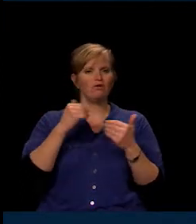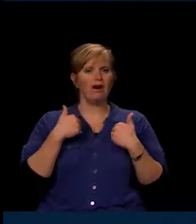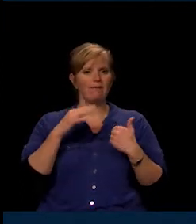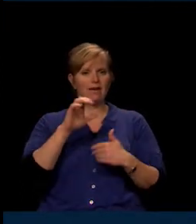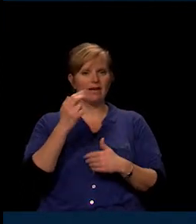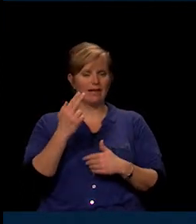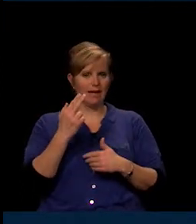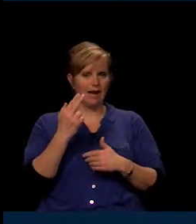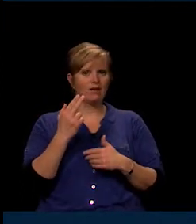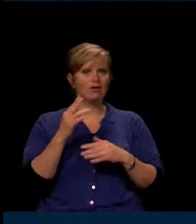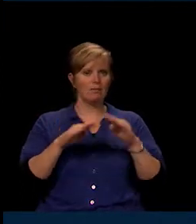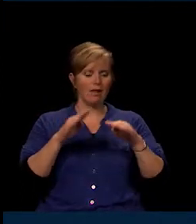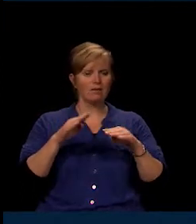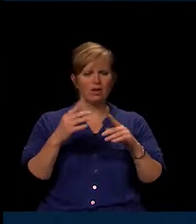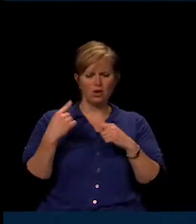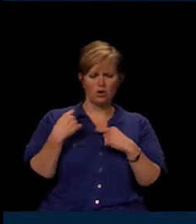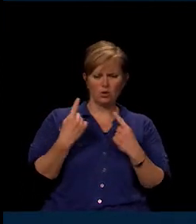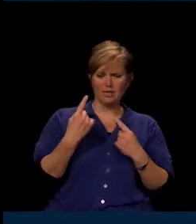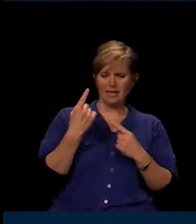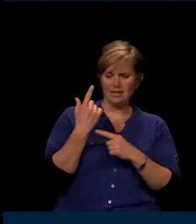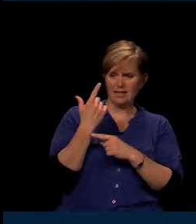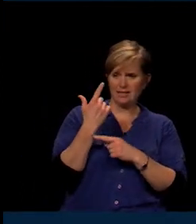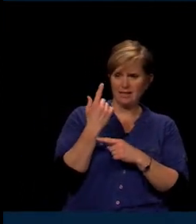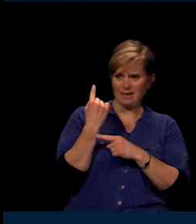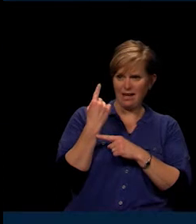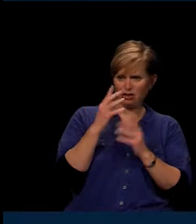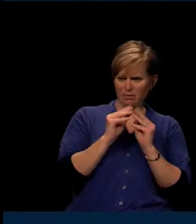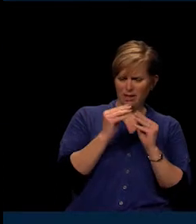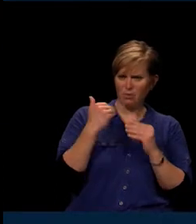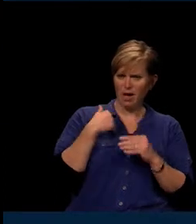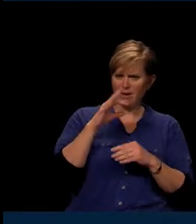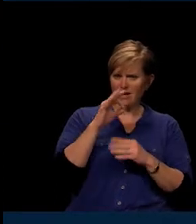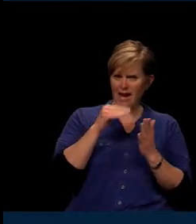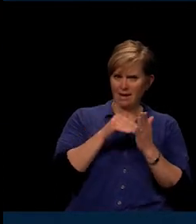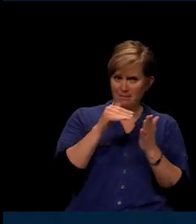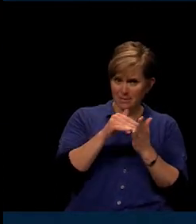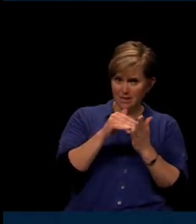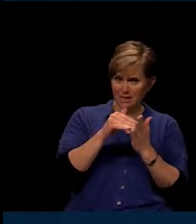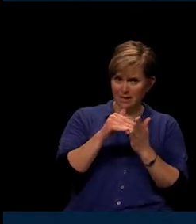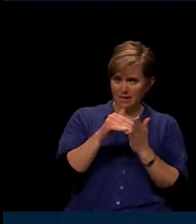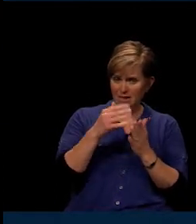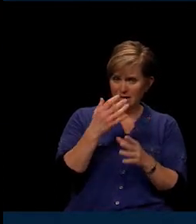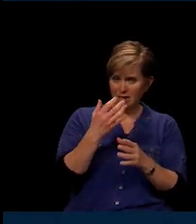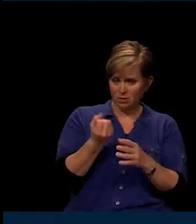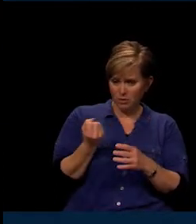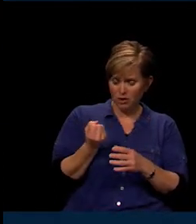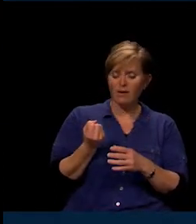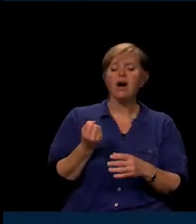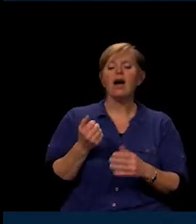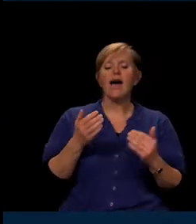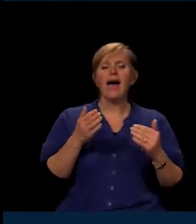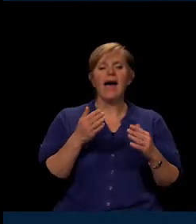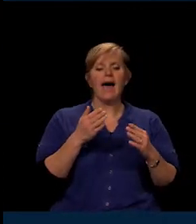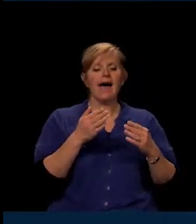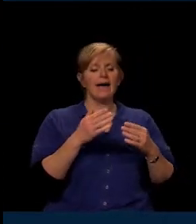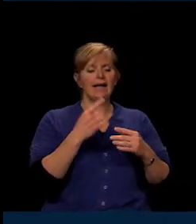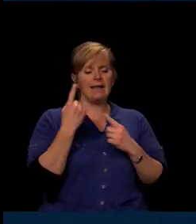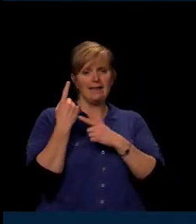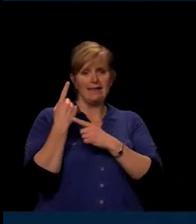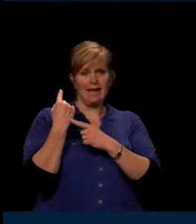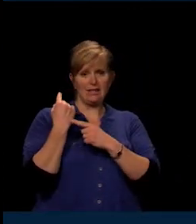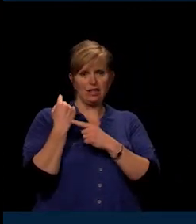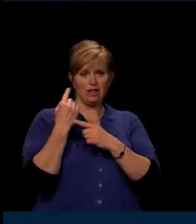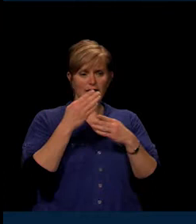year, didn't we have $9 million in the contingency reserve? At the end of December, last year, if you recall, we went down to about $18